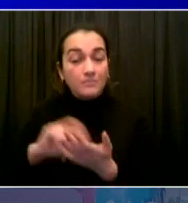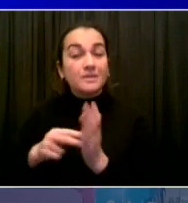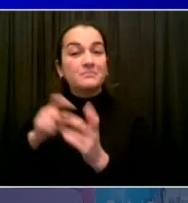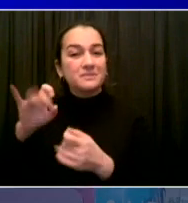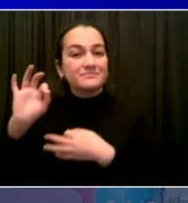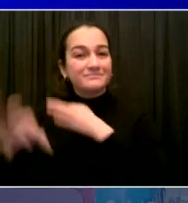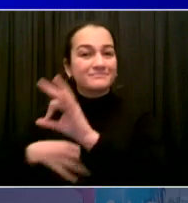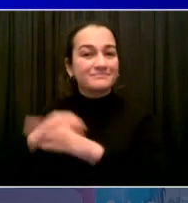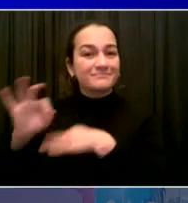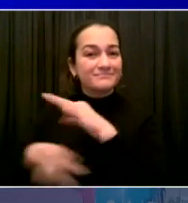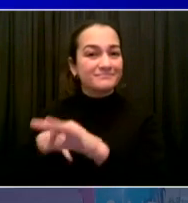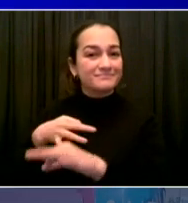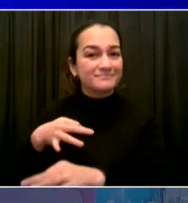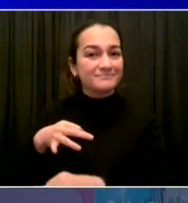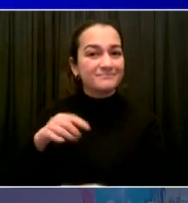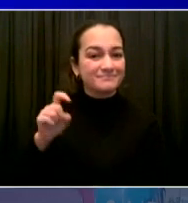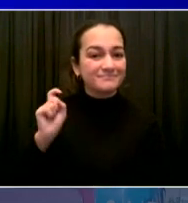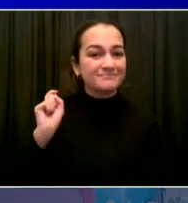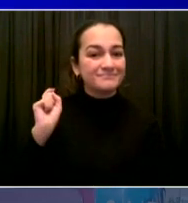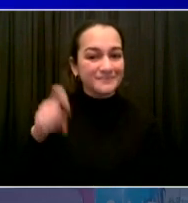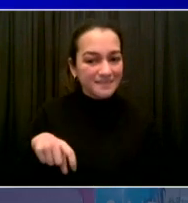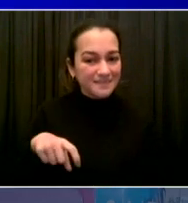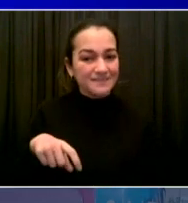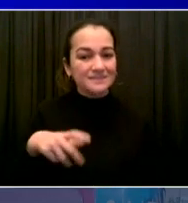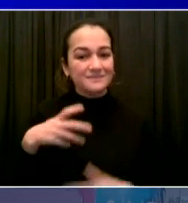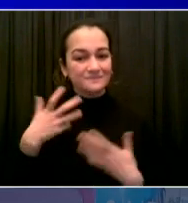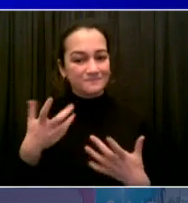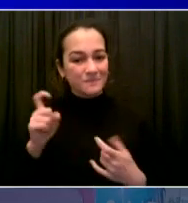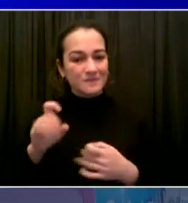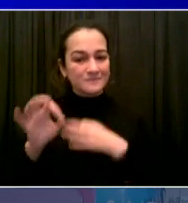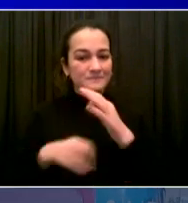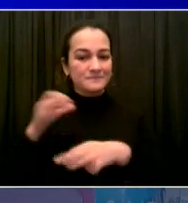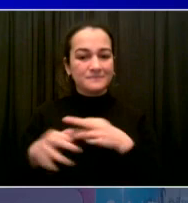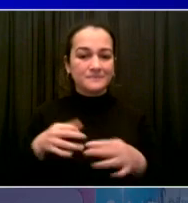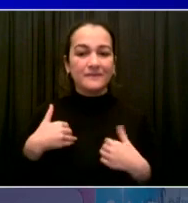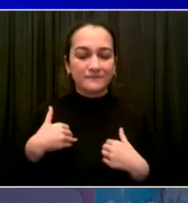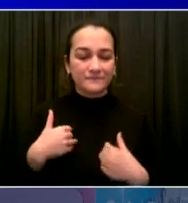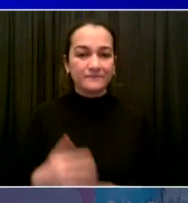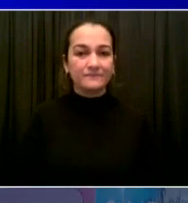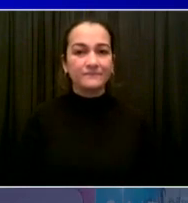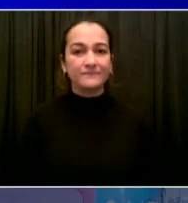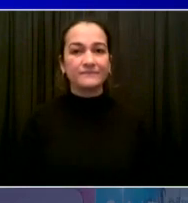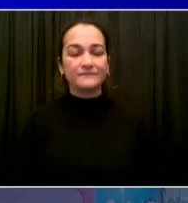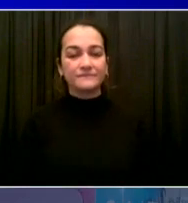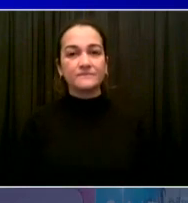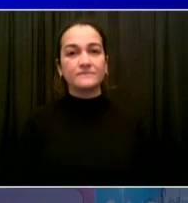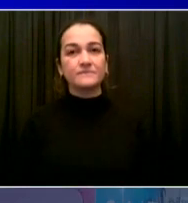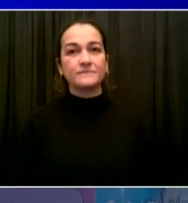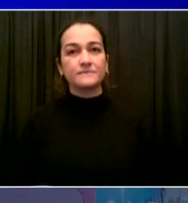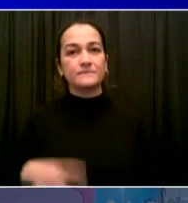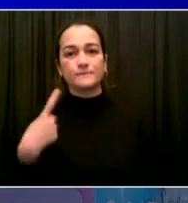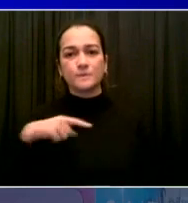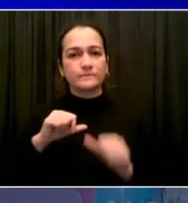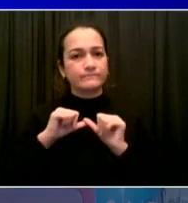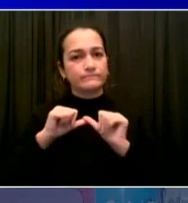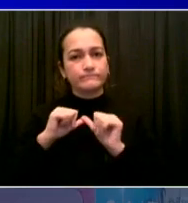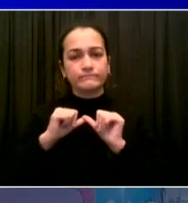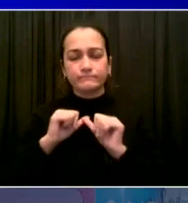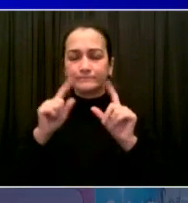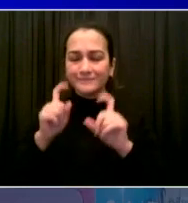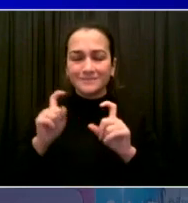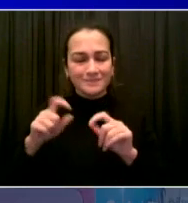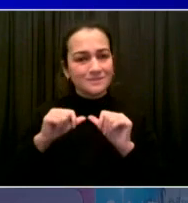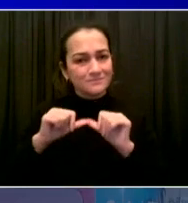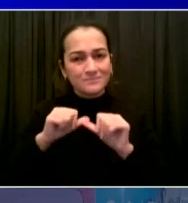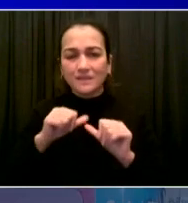we're going to be doing more to make sure there's continuity, consistency, quality at the test sites. But we welcome the feedback